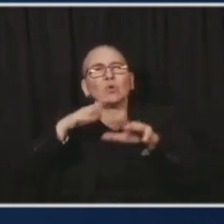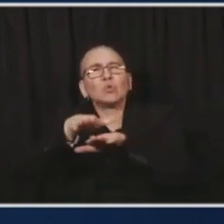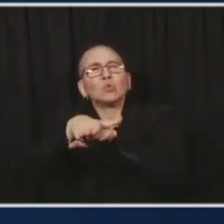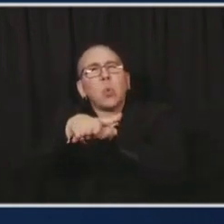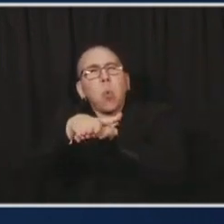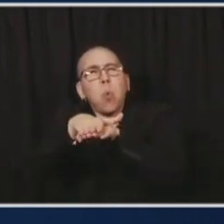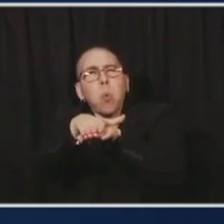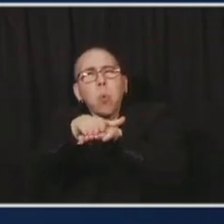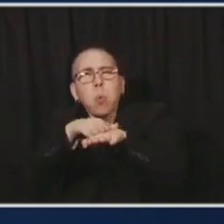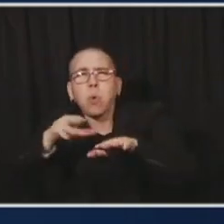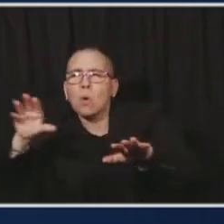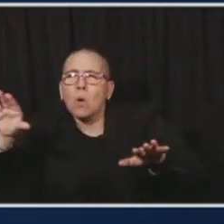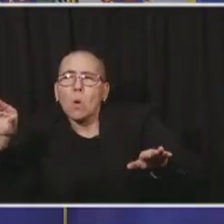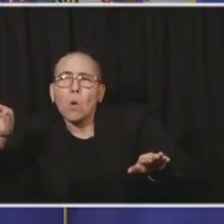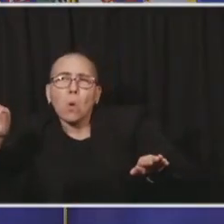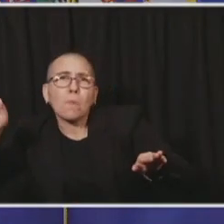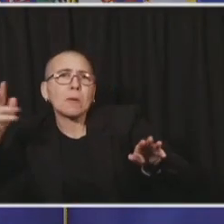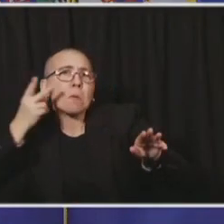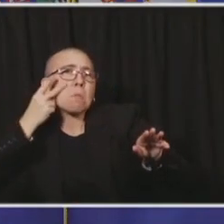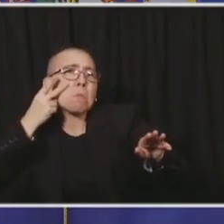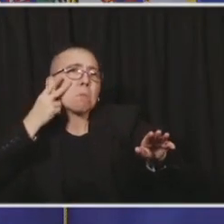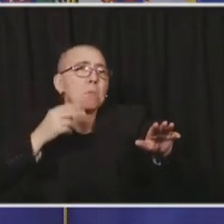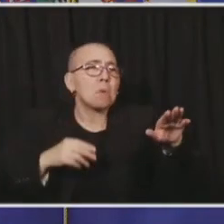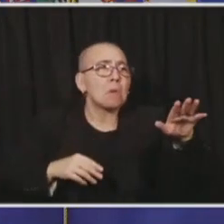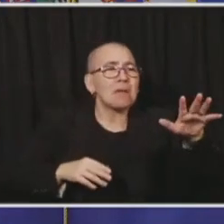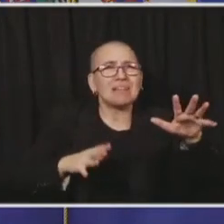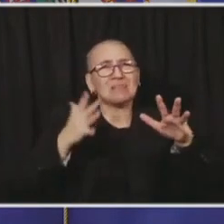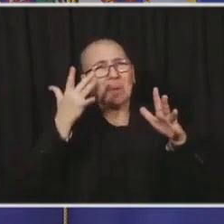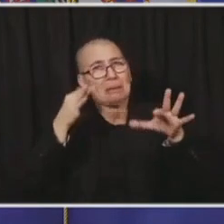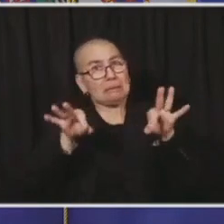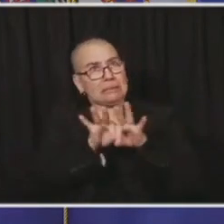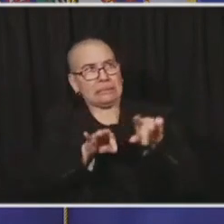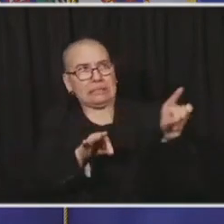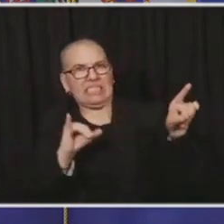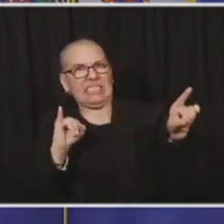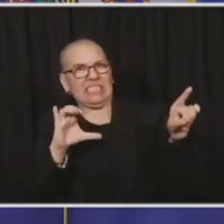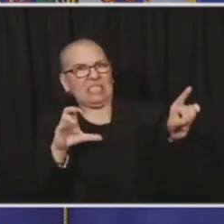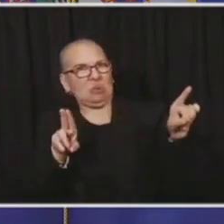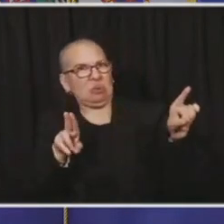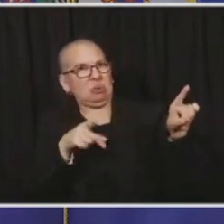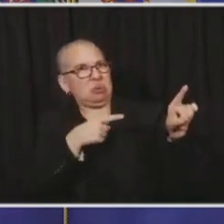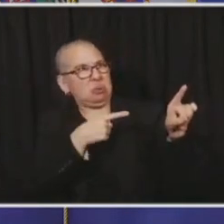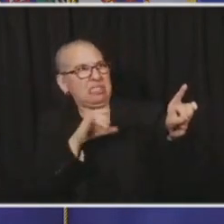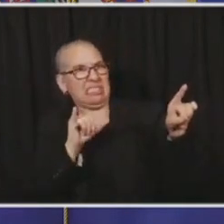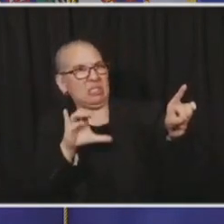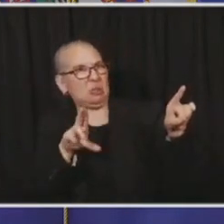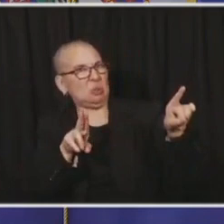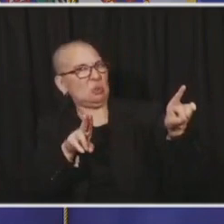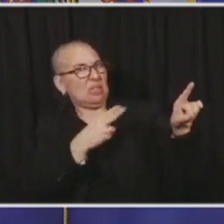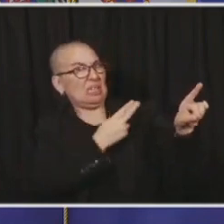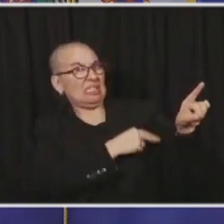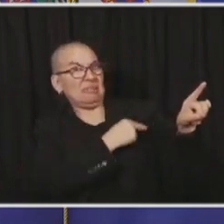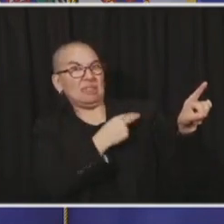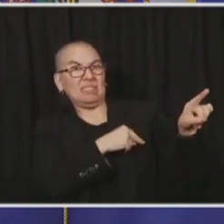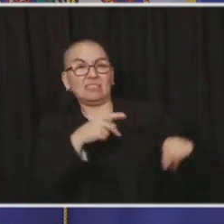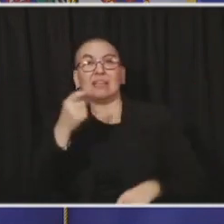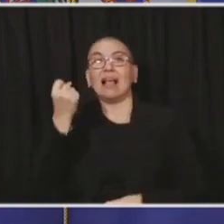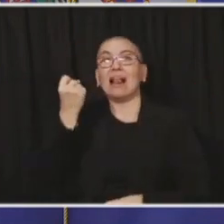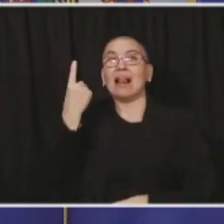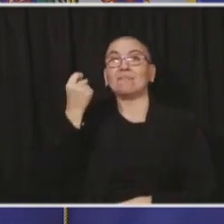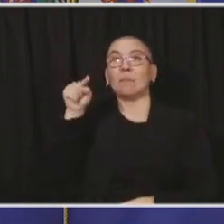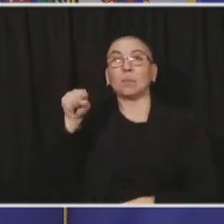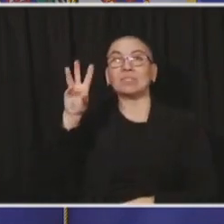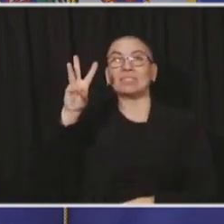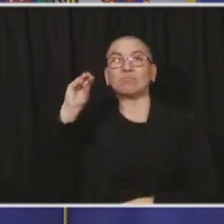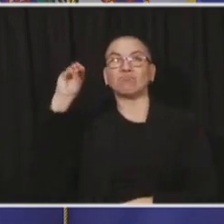bed capacities are very high. Our test positivity rates was 11.6% today. Still, it should be under five before